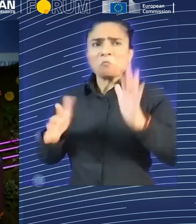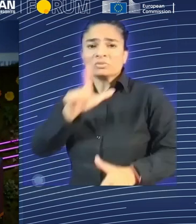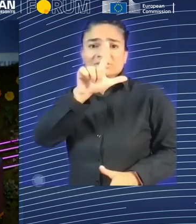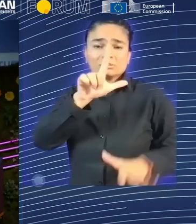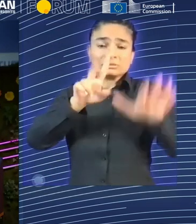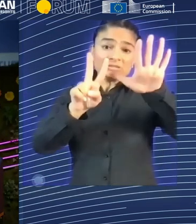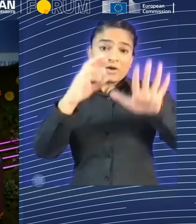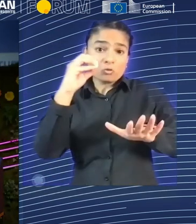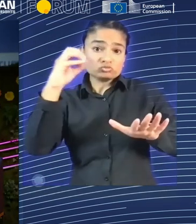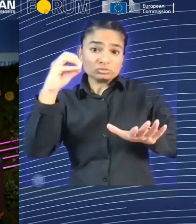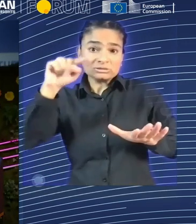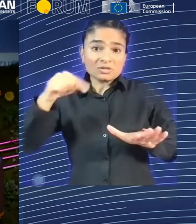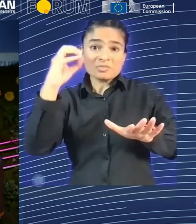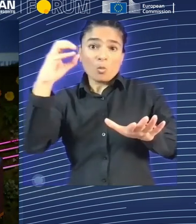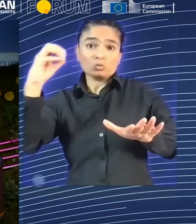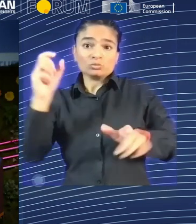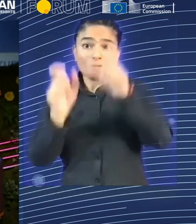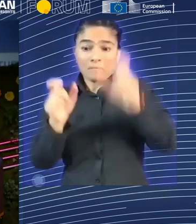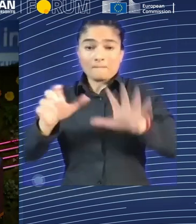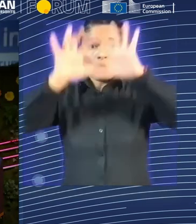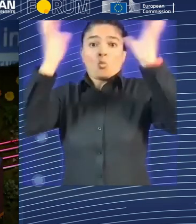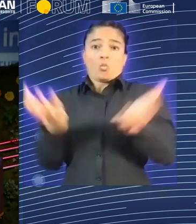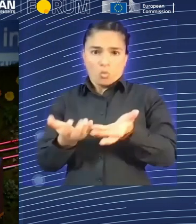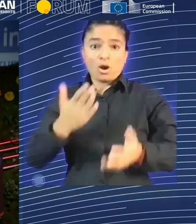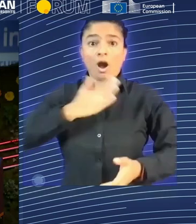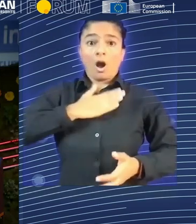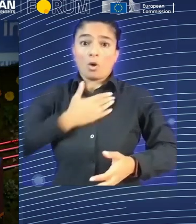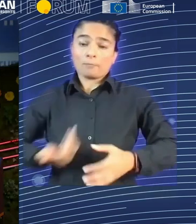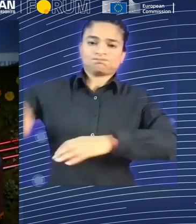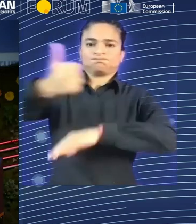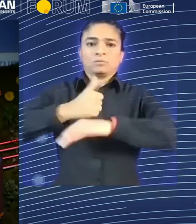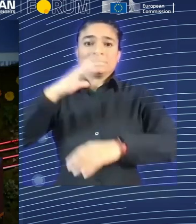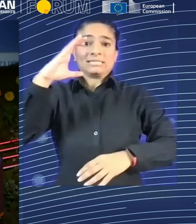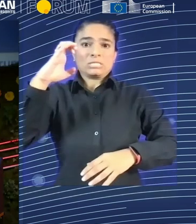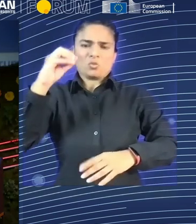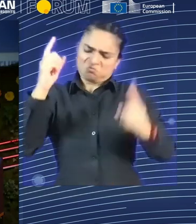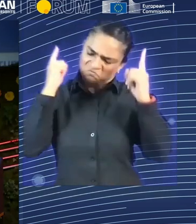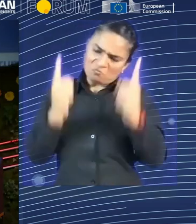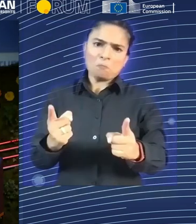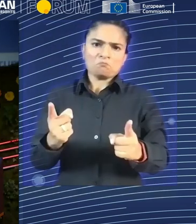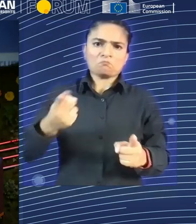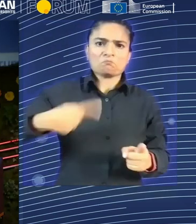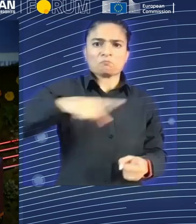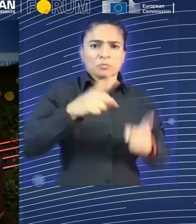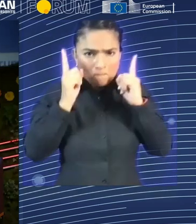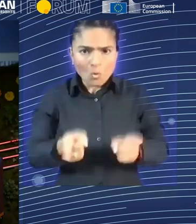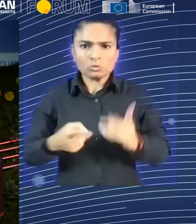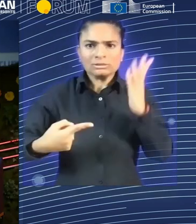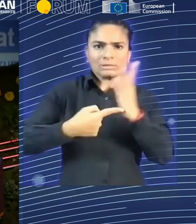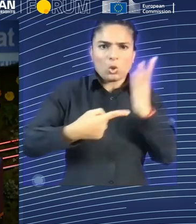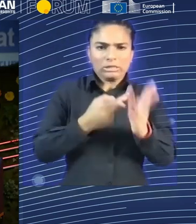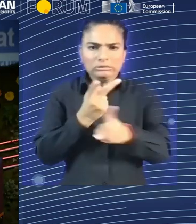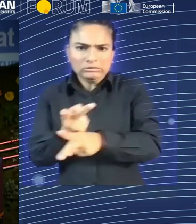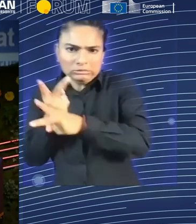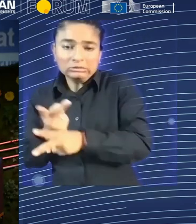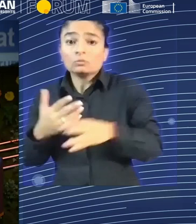everybody in the firm needs to go through some of the basics on all of that and what it means so they can